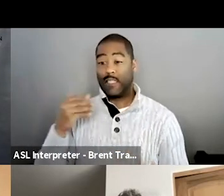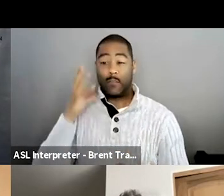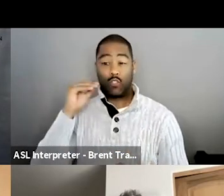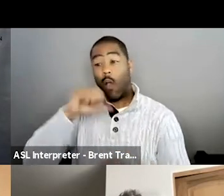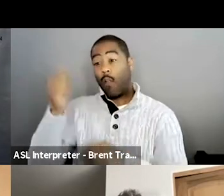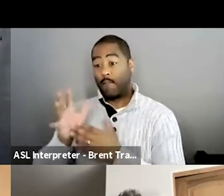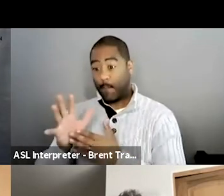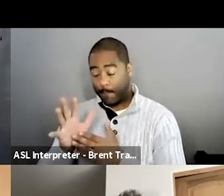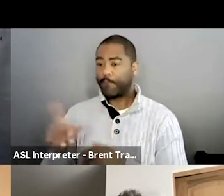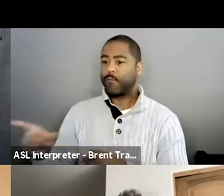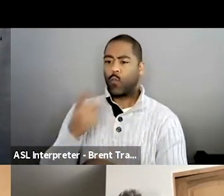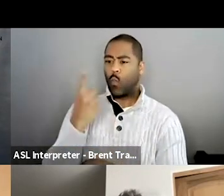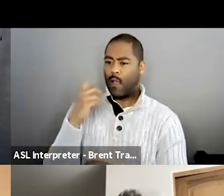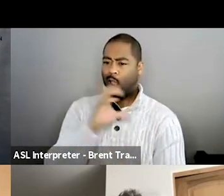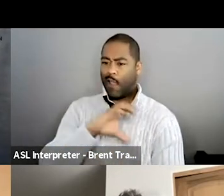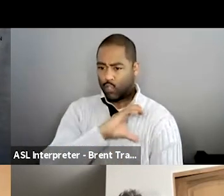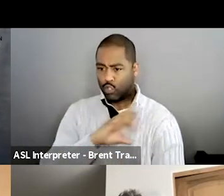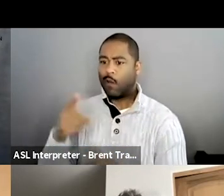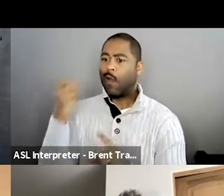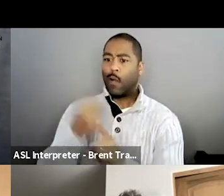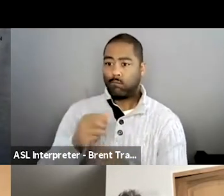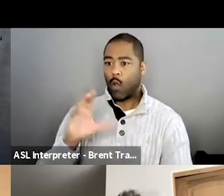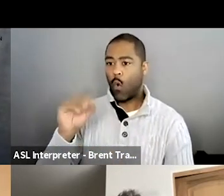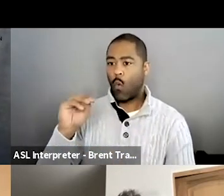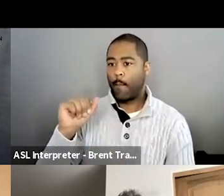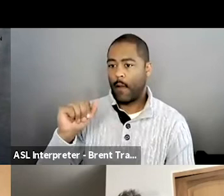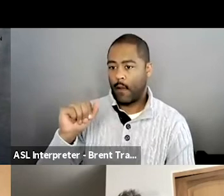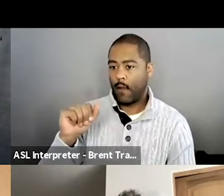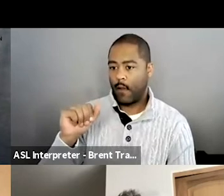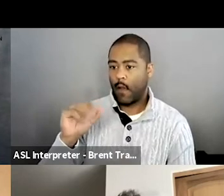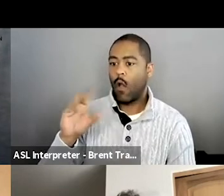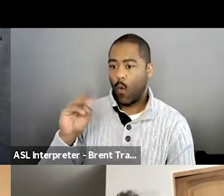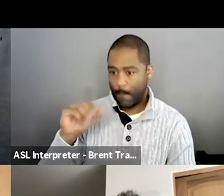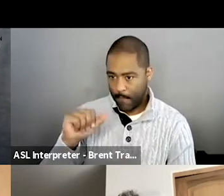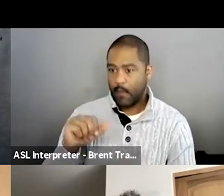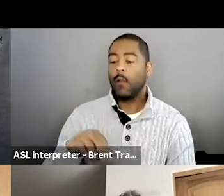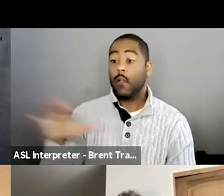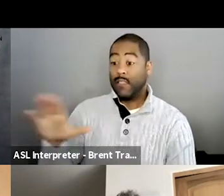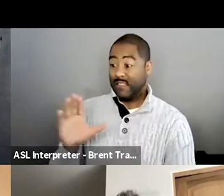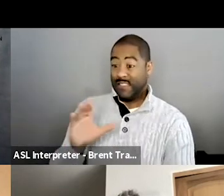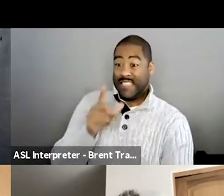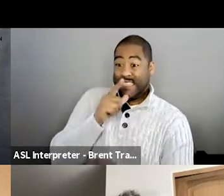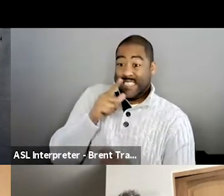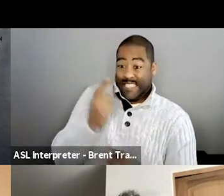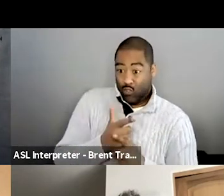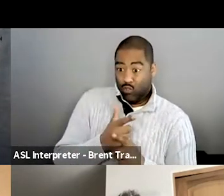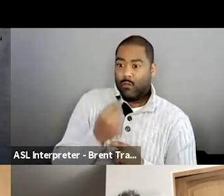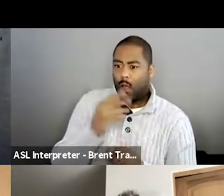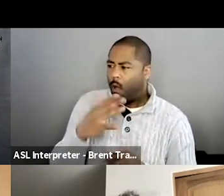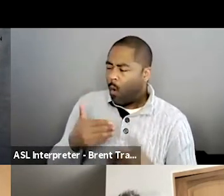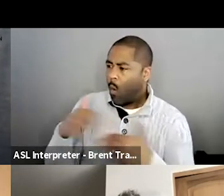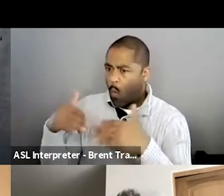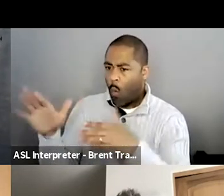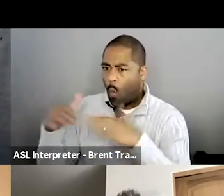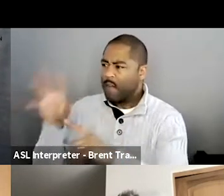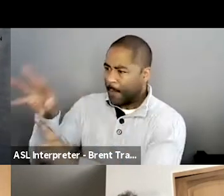her sister called me and said, you need to come film this. This might be the end. I said, I don't know how comfortable I am with that. She's